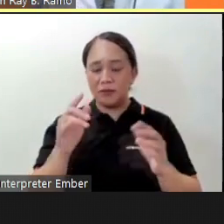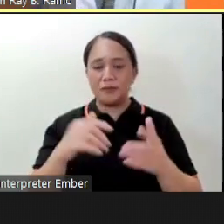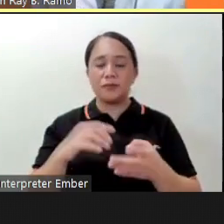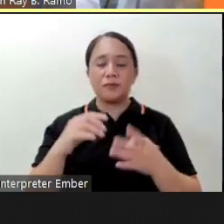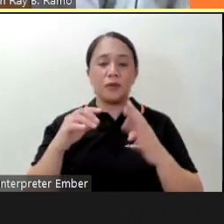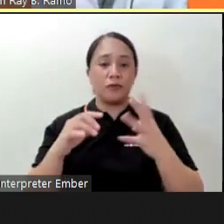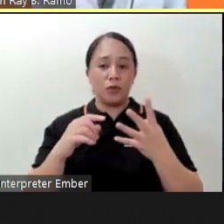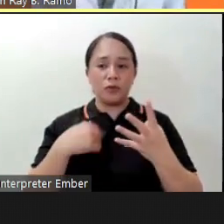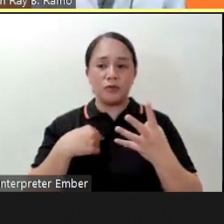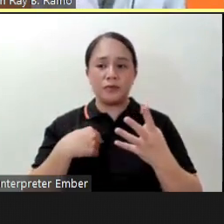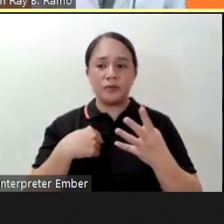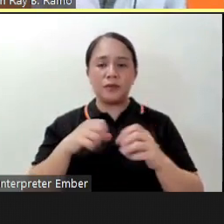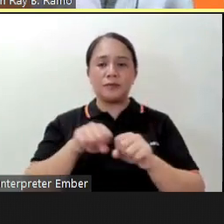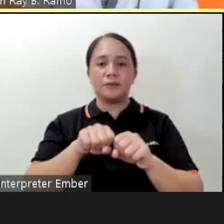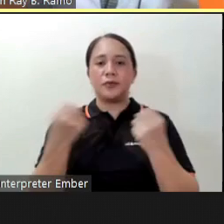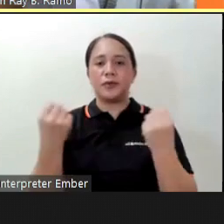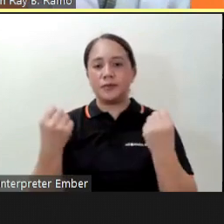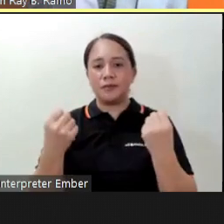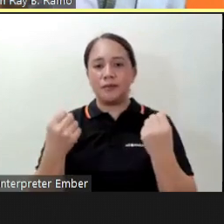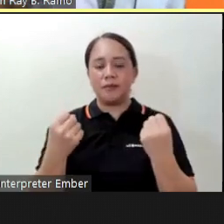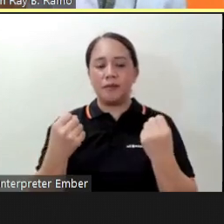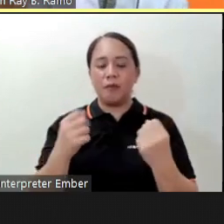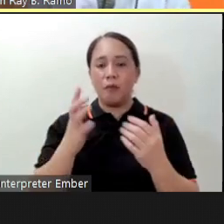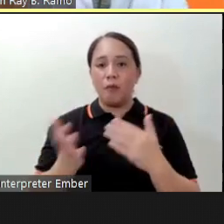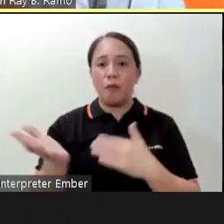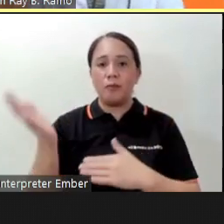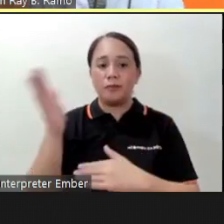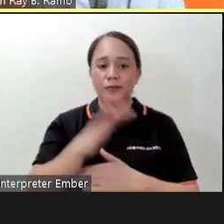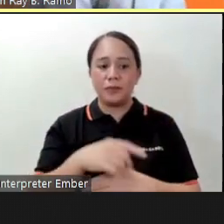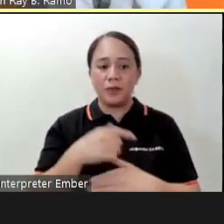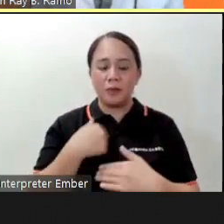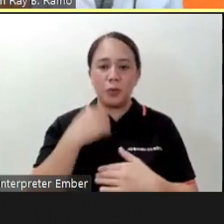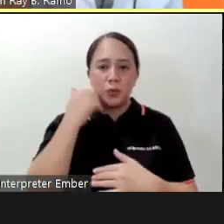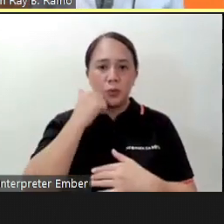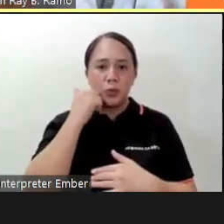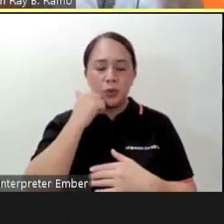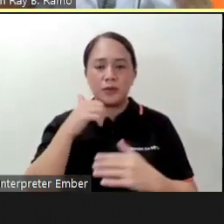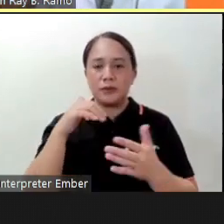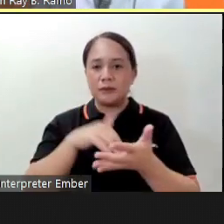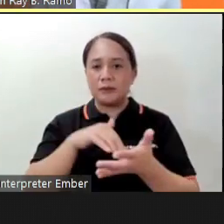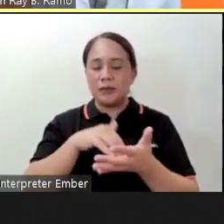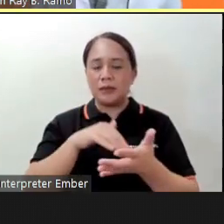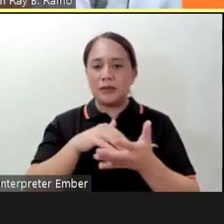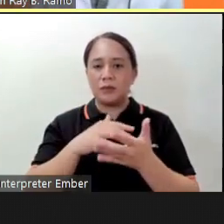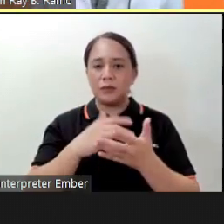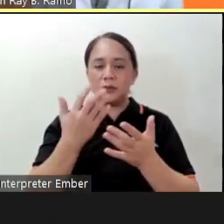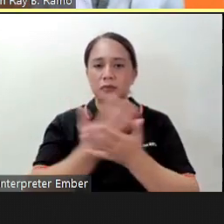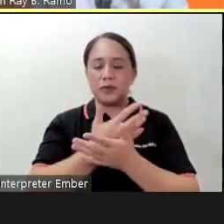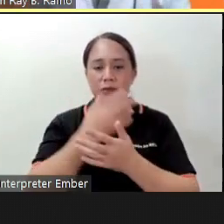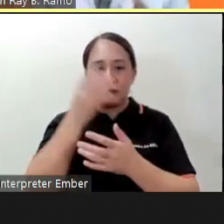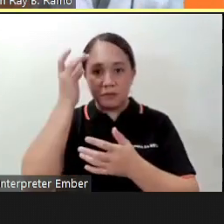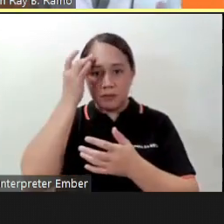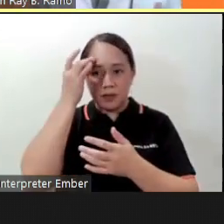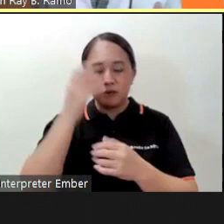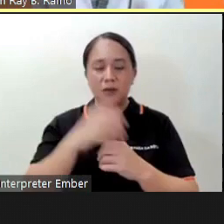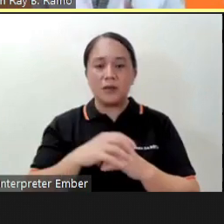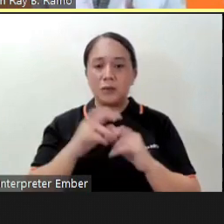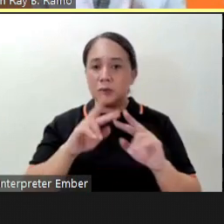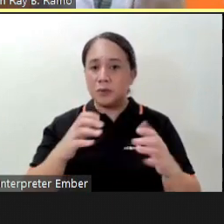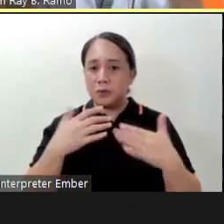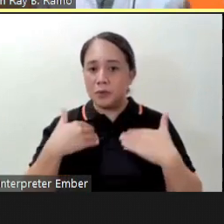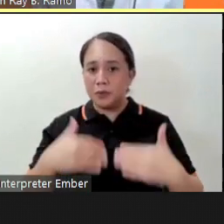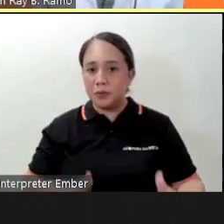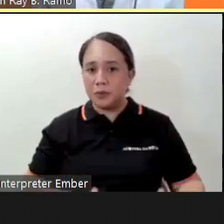is take breaks throughout the day I take frequent study breaks to refresh my mind stretch my body